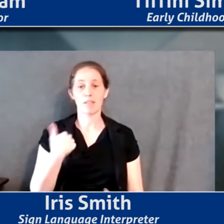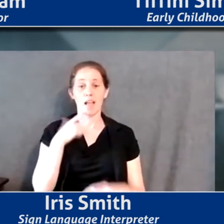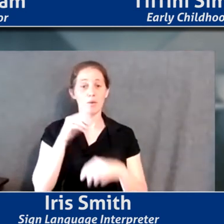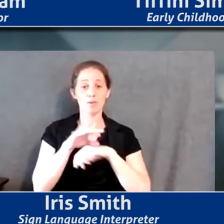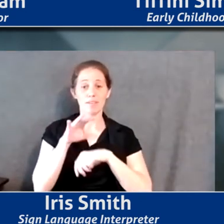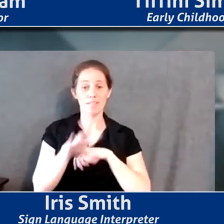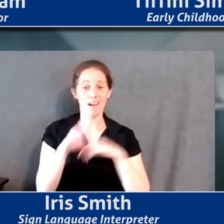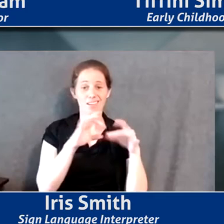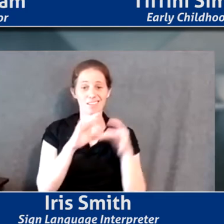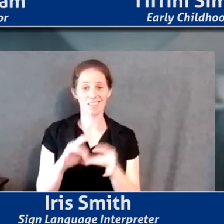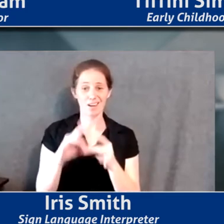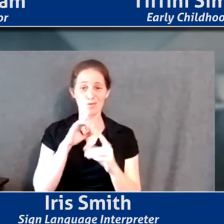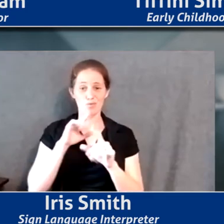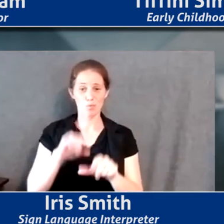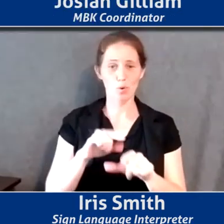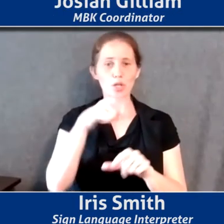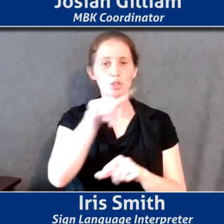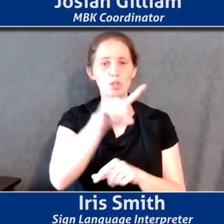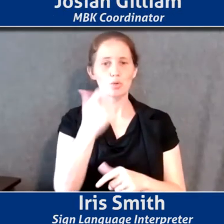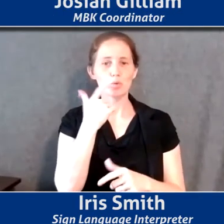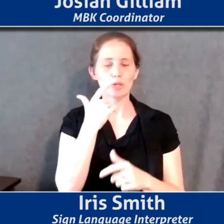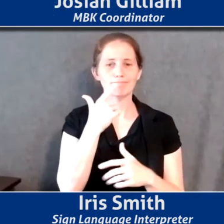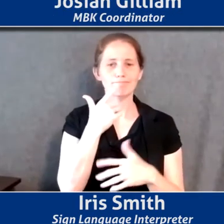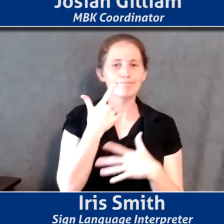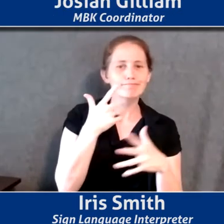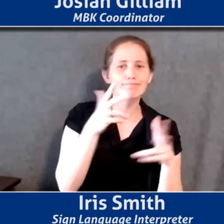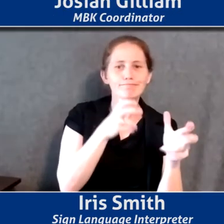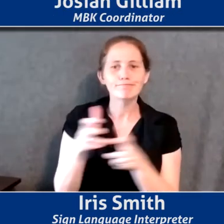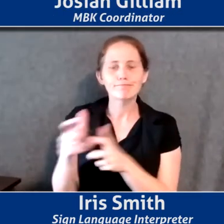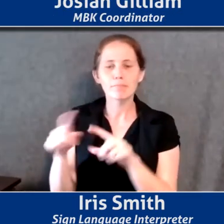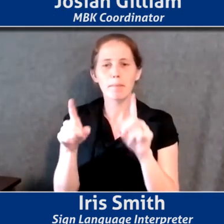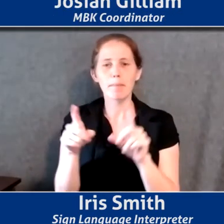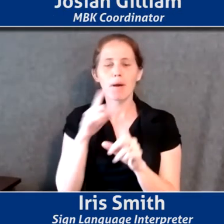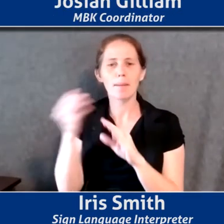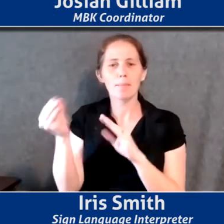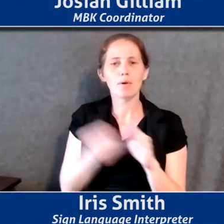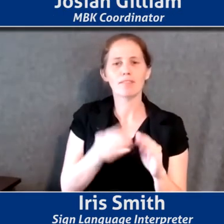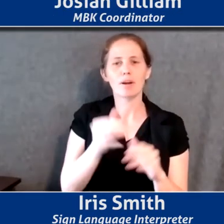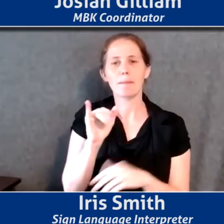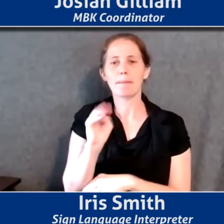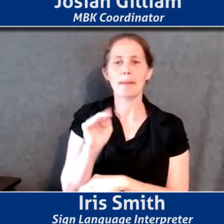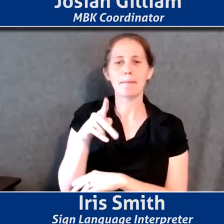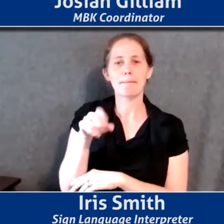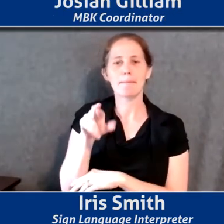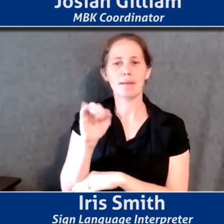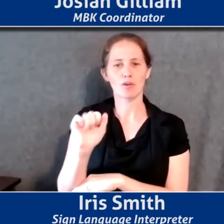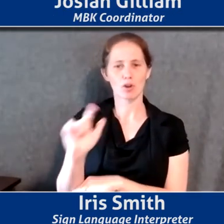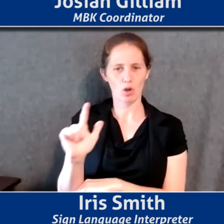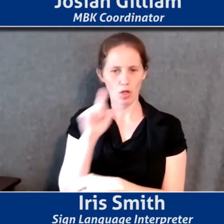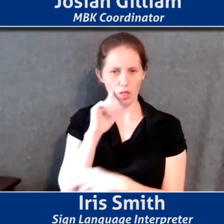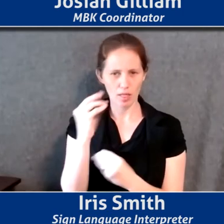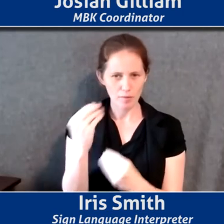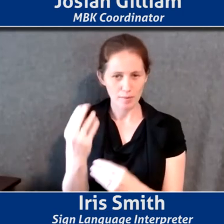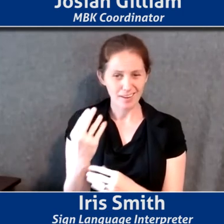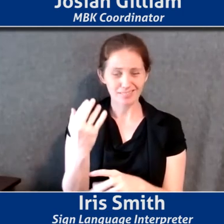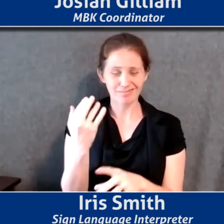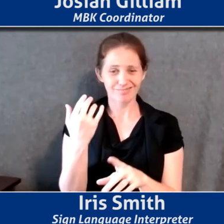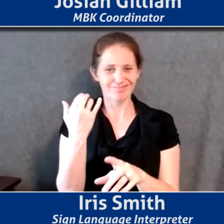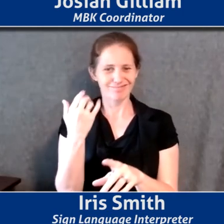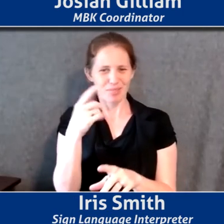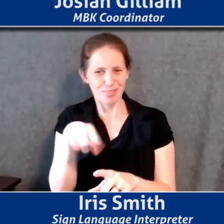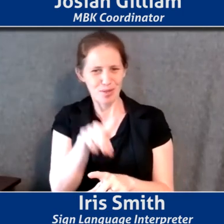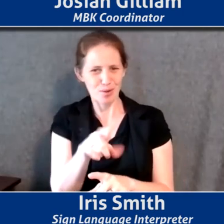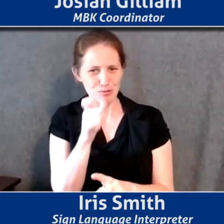all were doing a local scan, but pulling from empirical data. Is that true? Yes. then for those of us that aren't, uh,